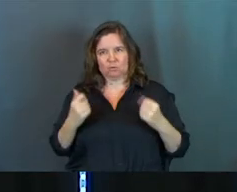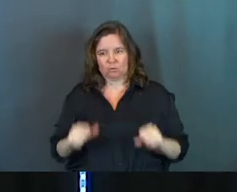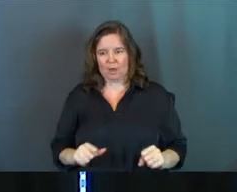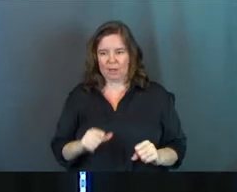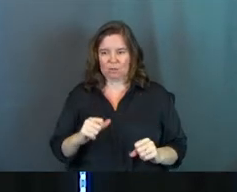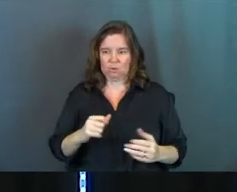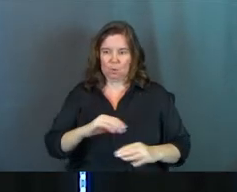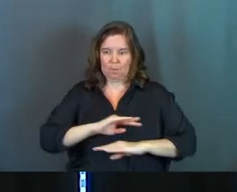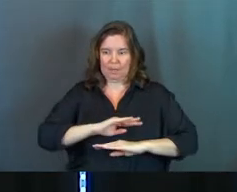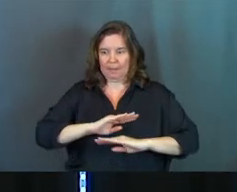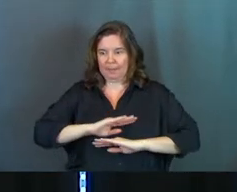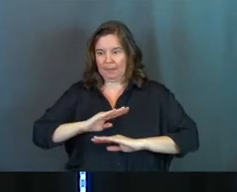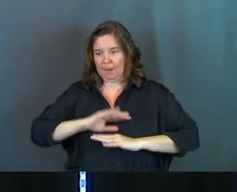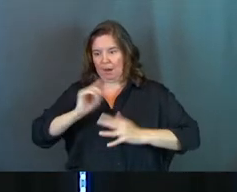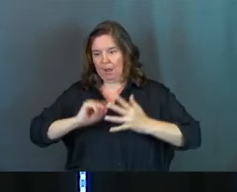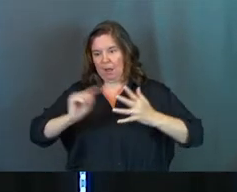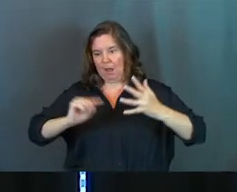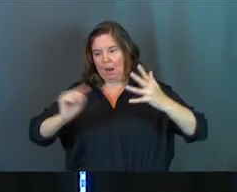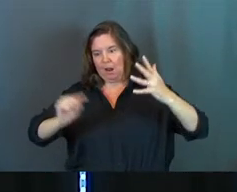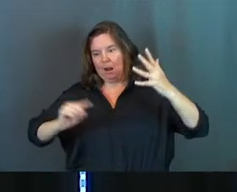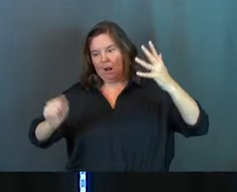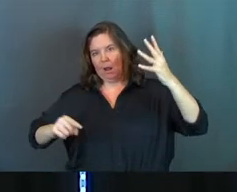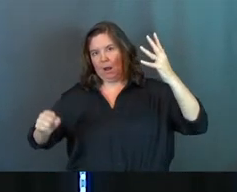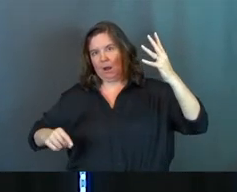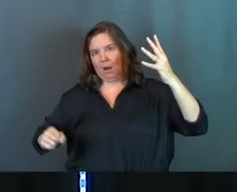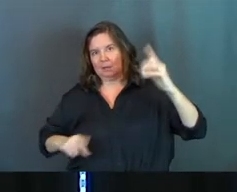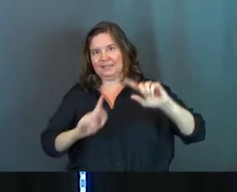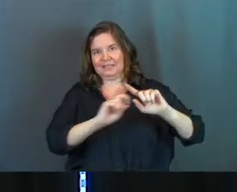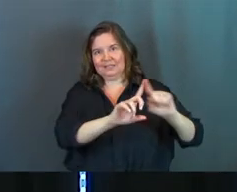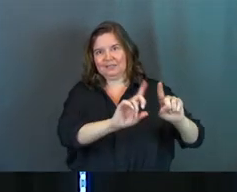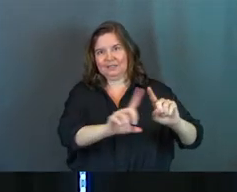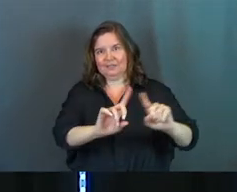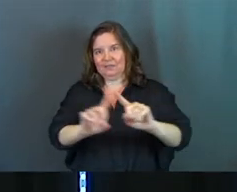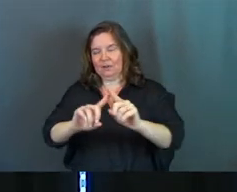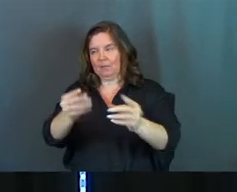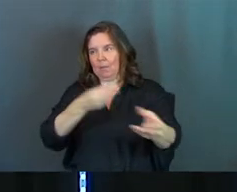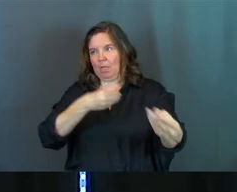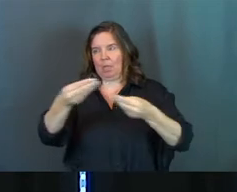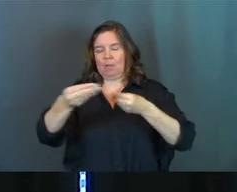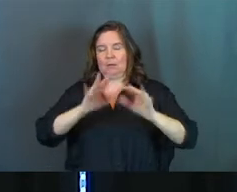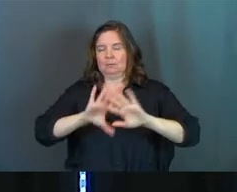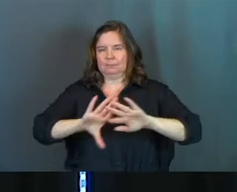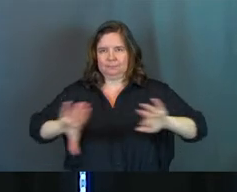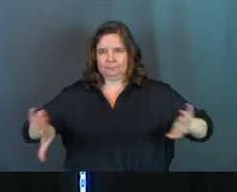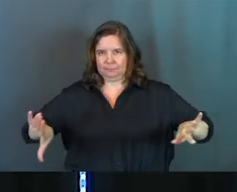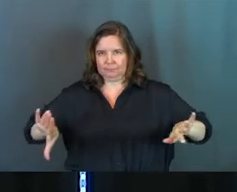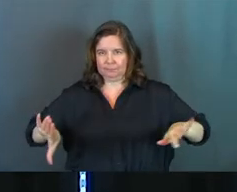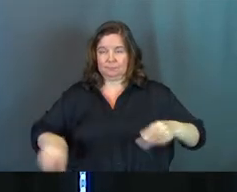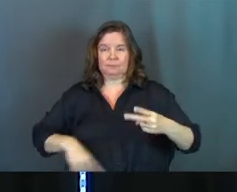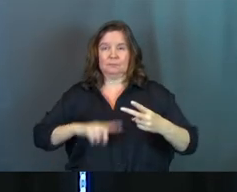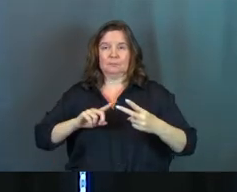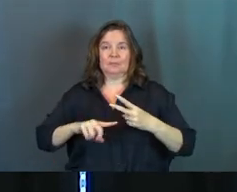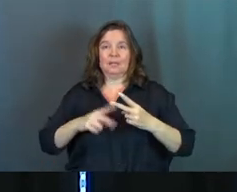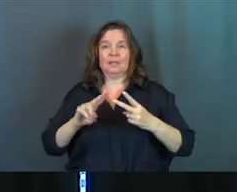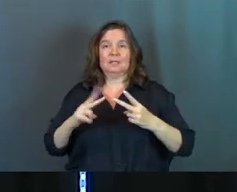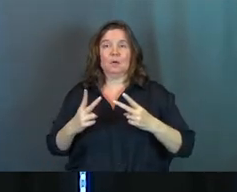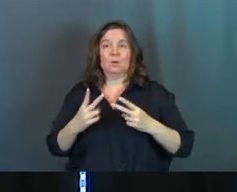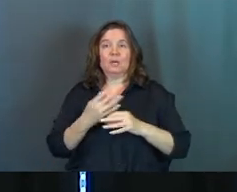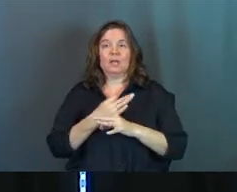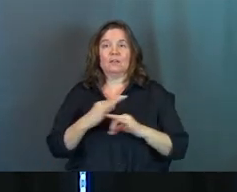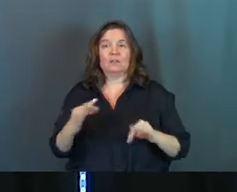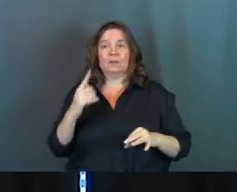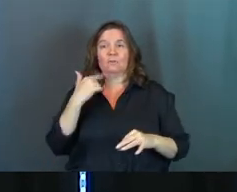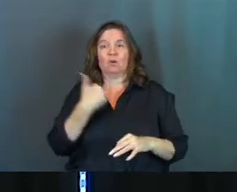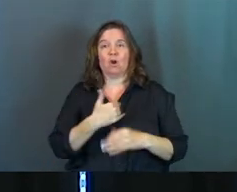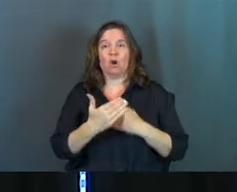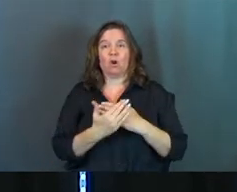strive for those expectations and live in the freedom that Jesus brings and shows us and how he loves us. So the second one is freedom to our calling, and this is